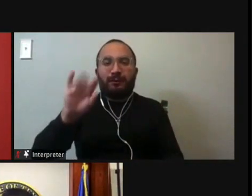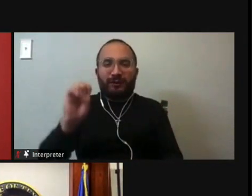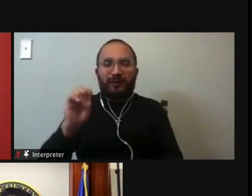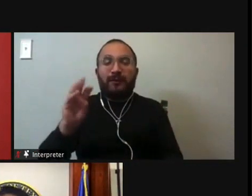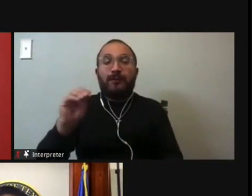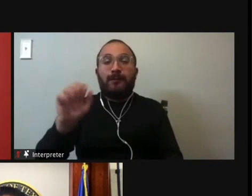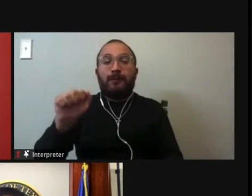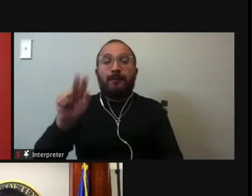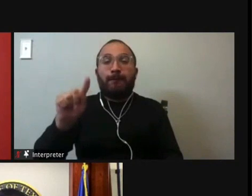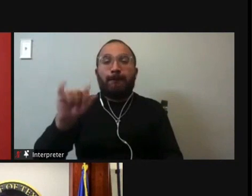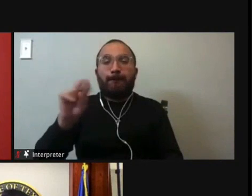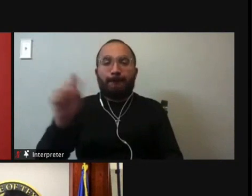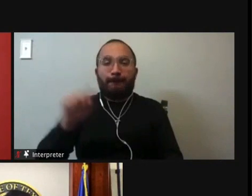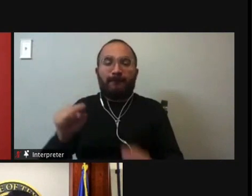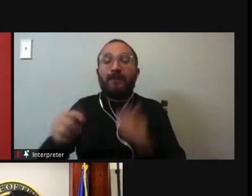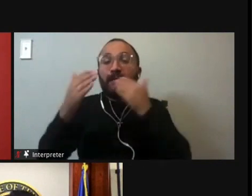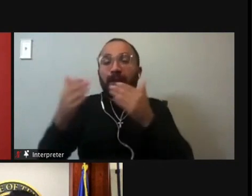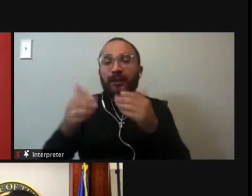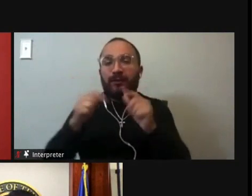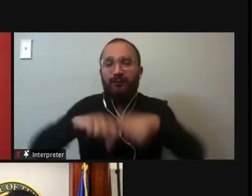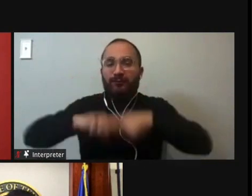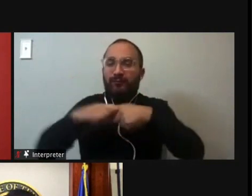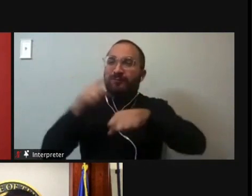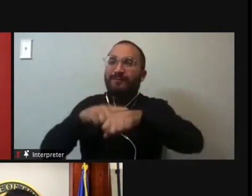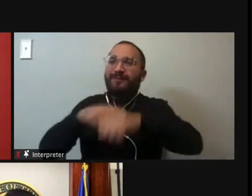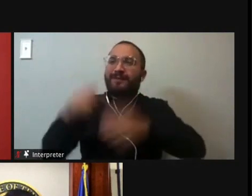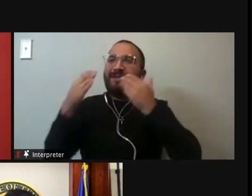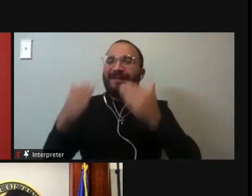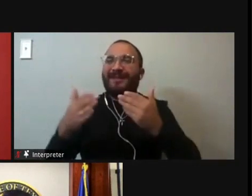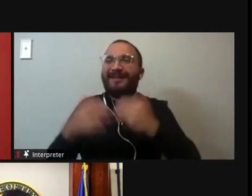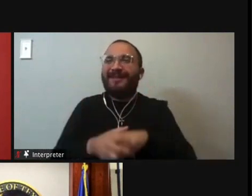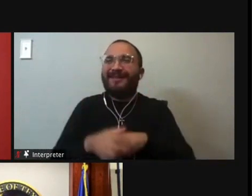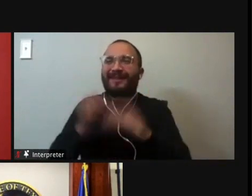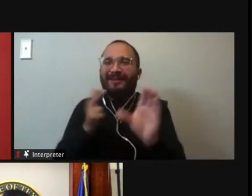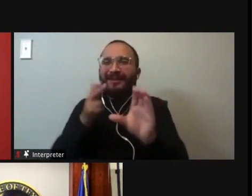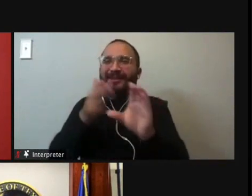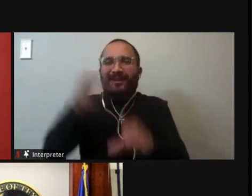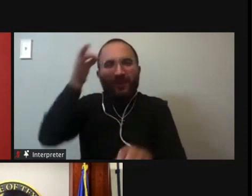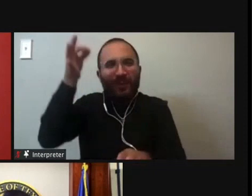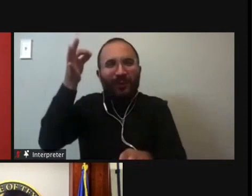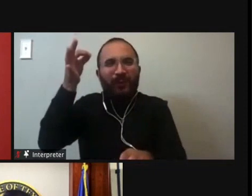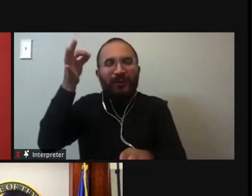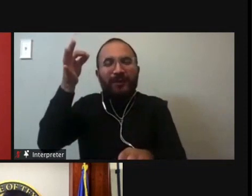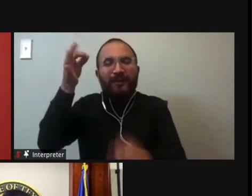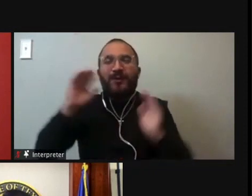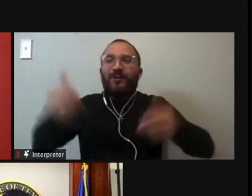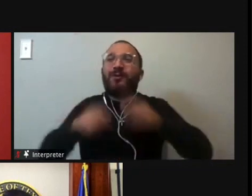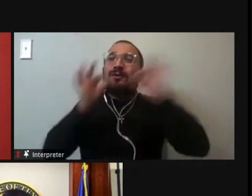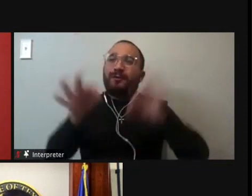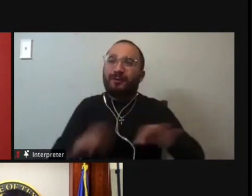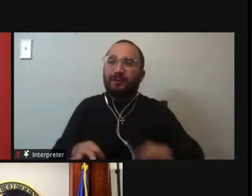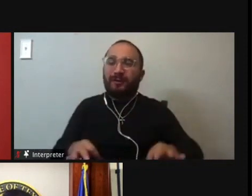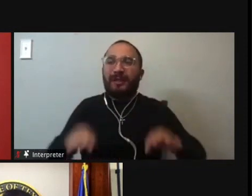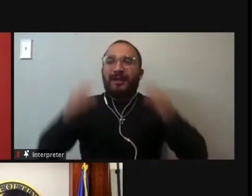much for taking the time to join us today. Um, you joined right in time as we were doing kind of, uh, introductions and opening statements. So